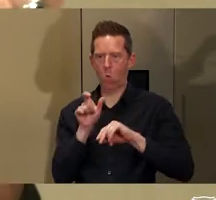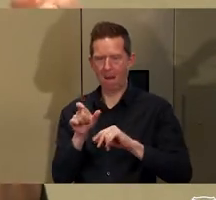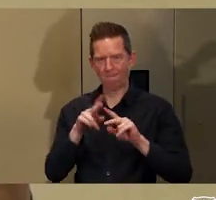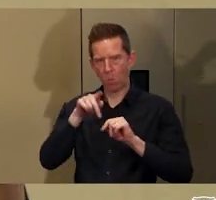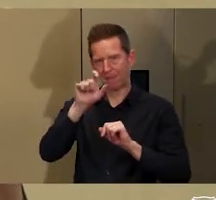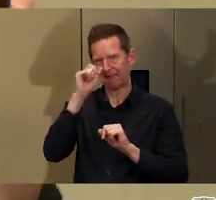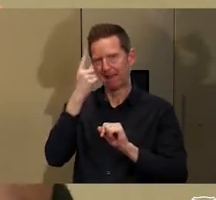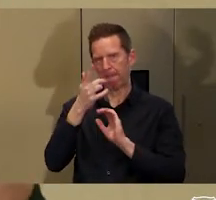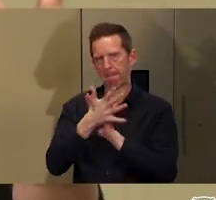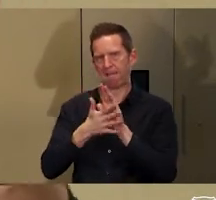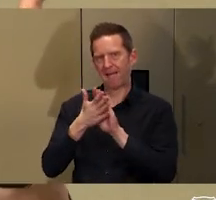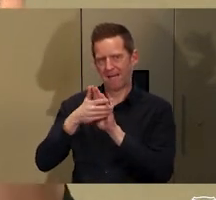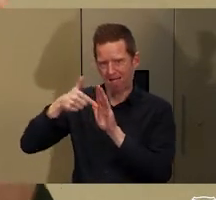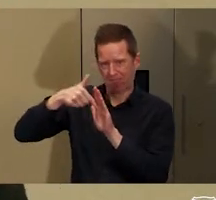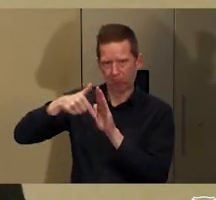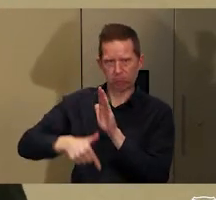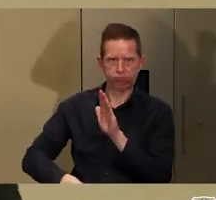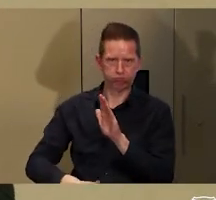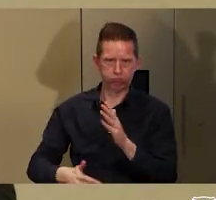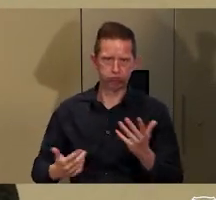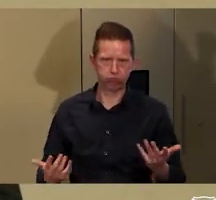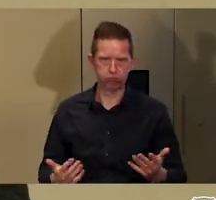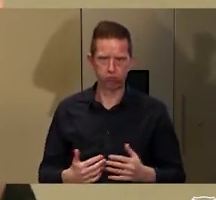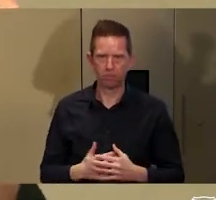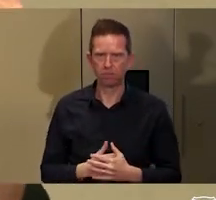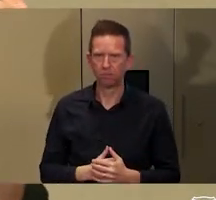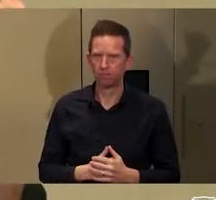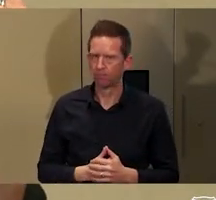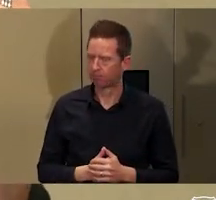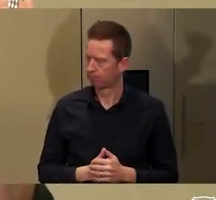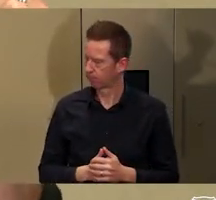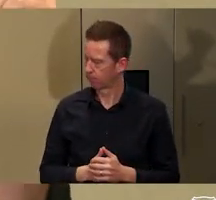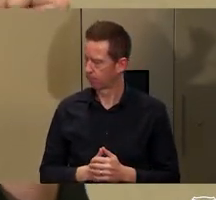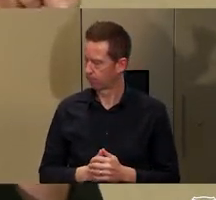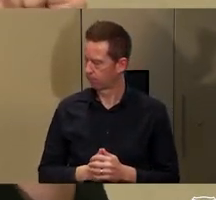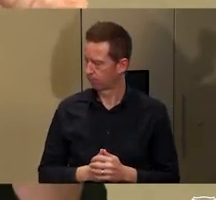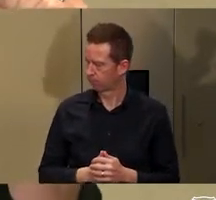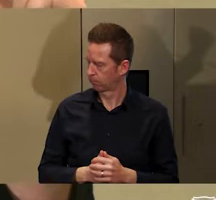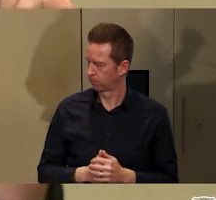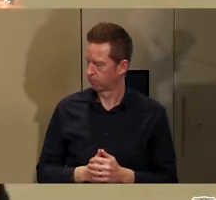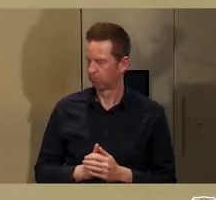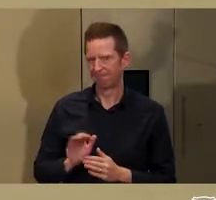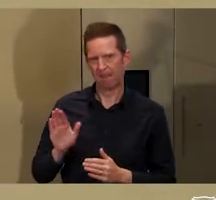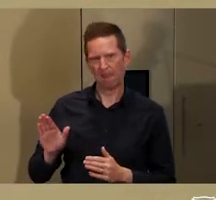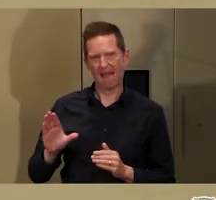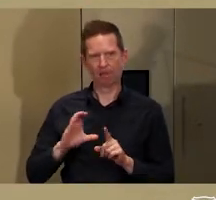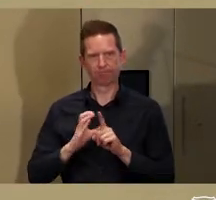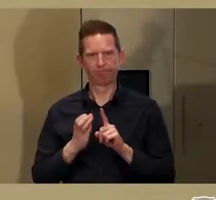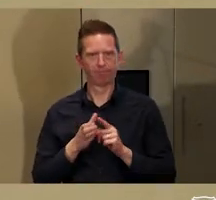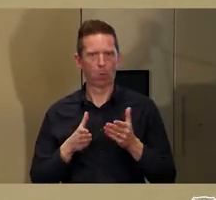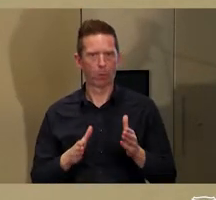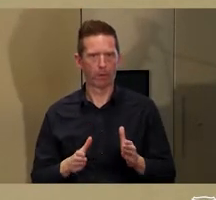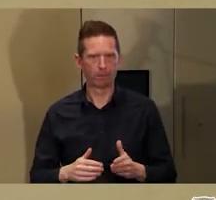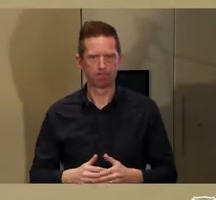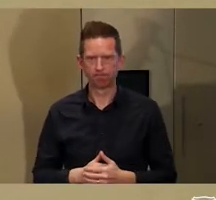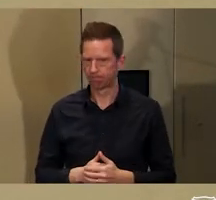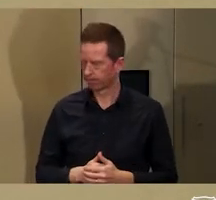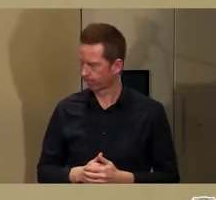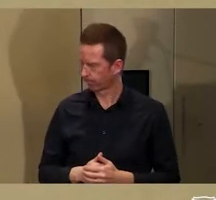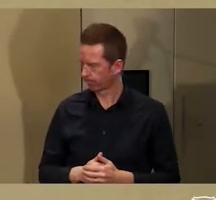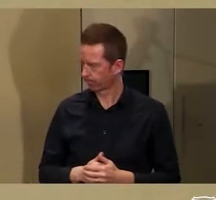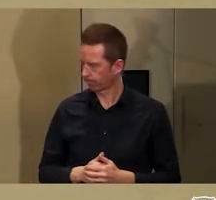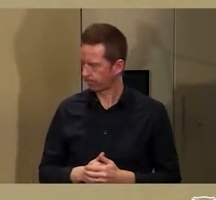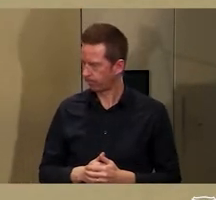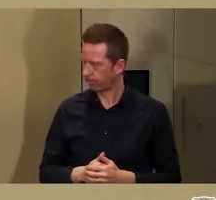use this language properly without having an understanding of that cultural practice. And my final